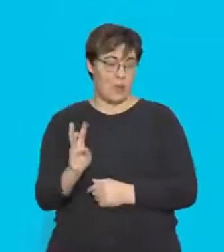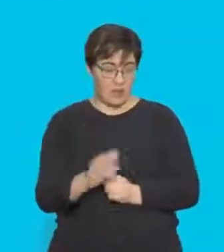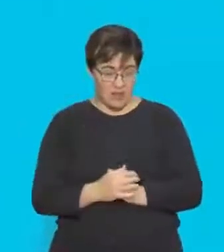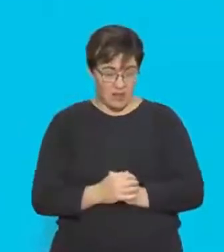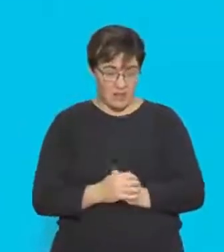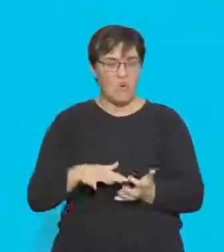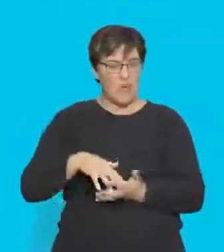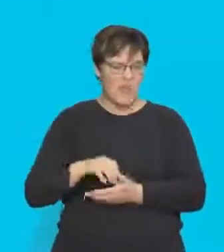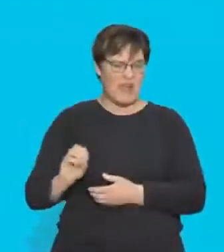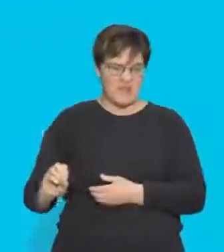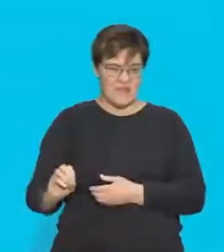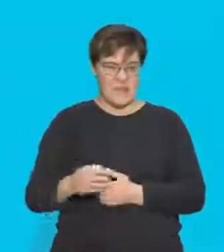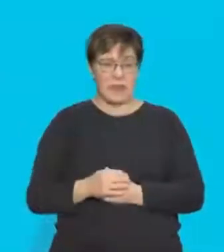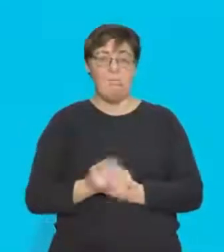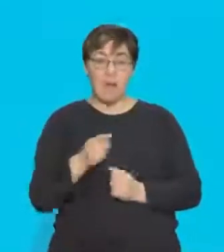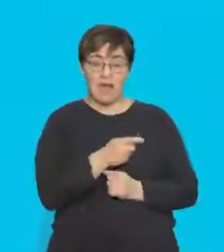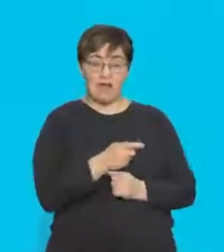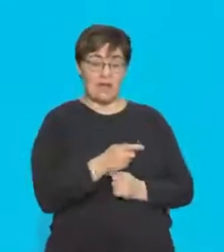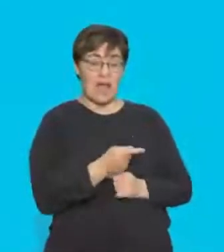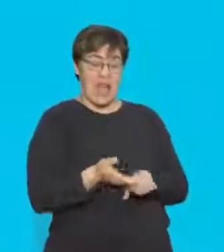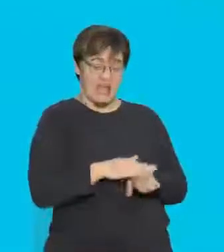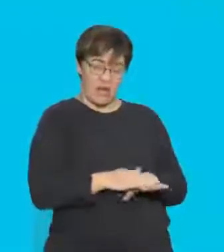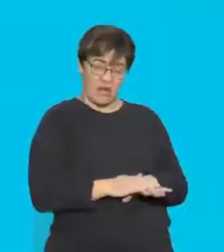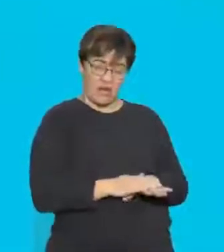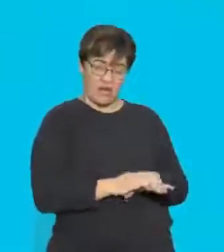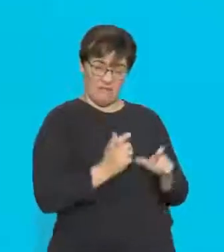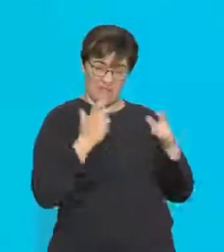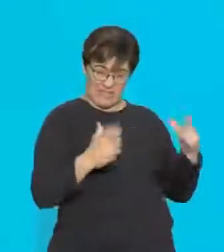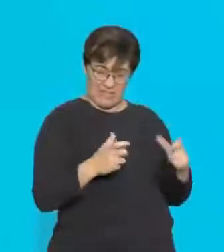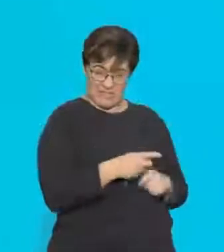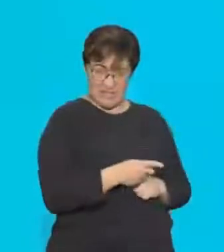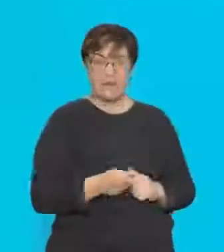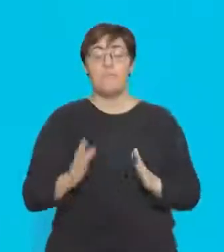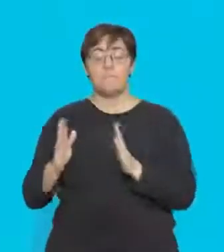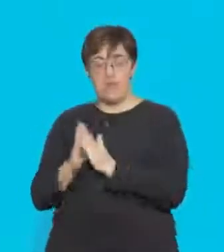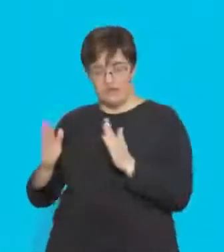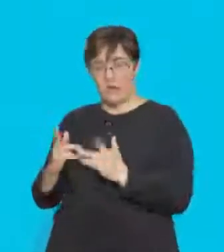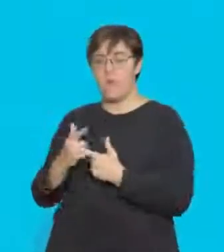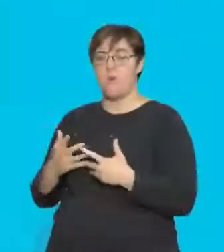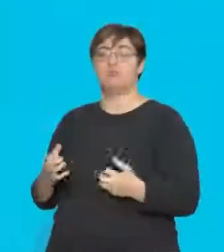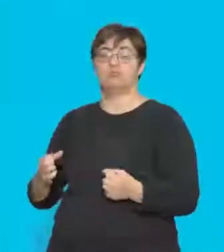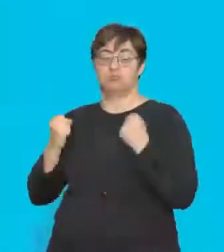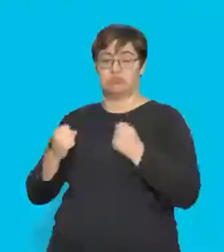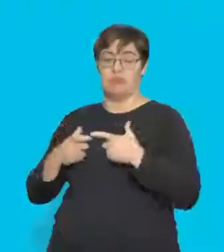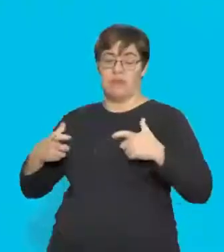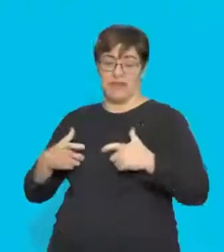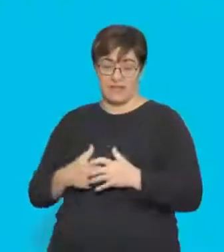But it's still there. If the current is very large, then the magnetic field will be much bigger.